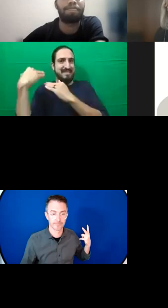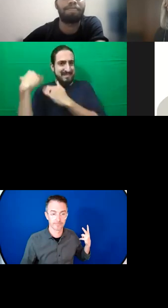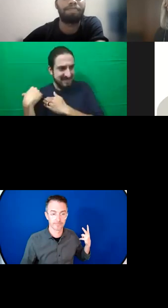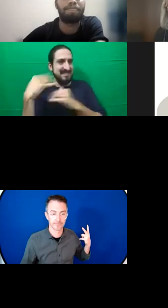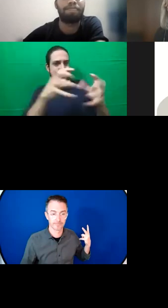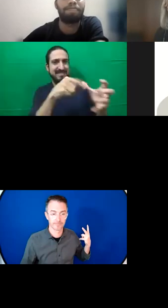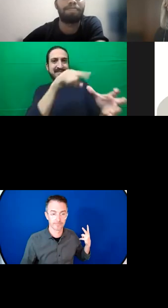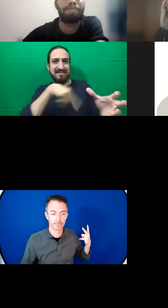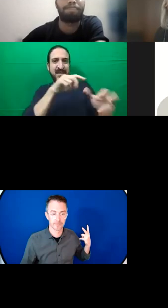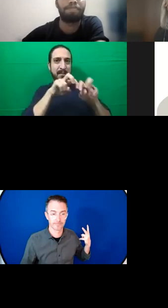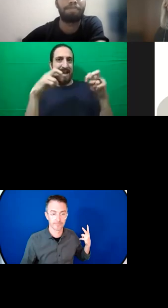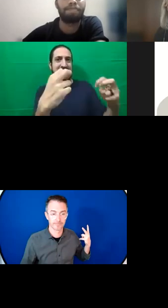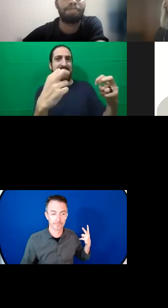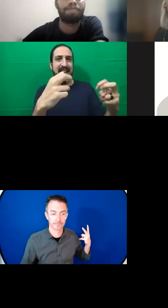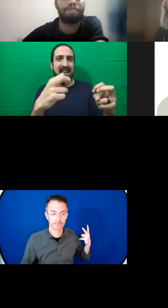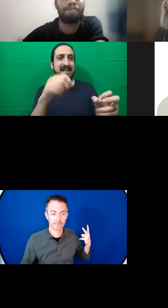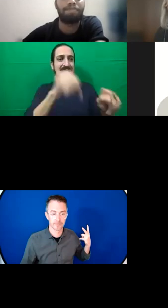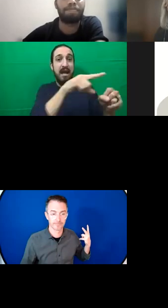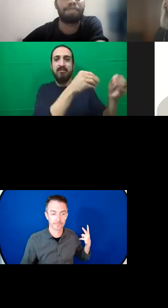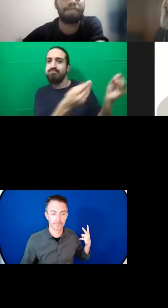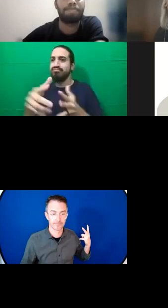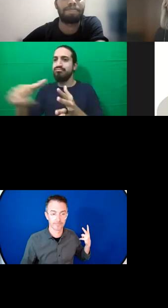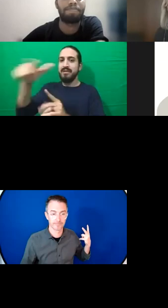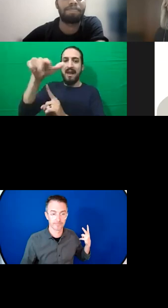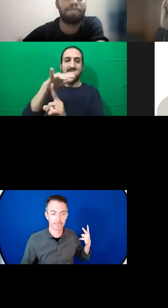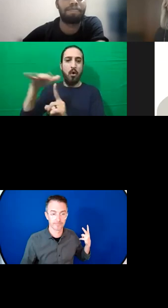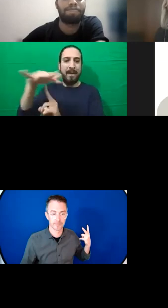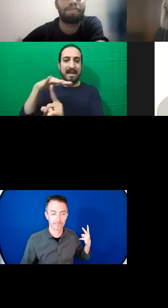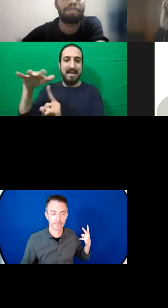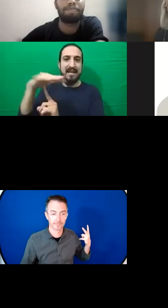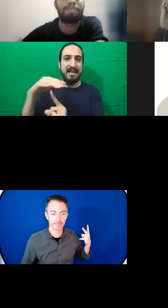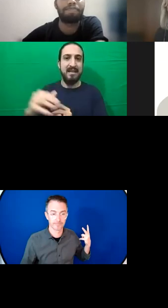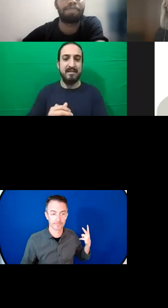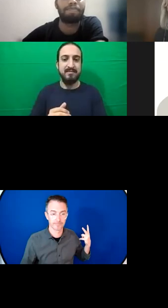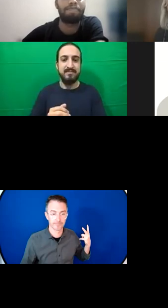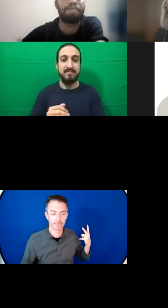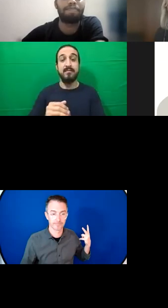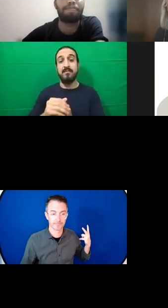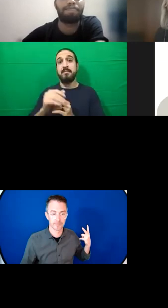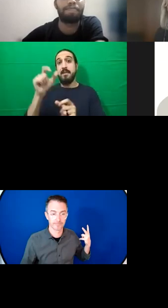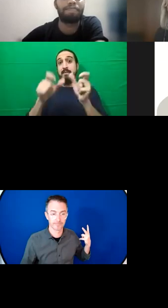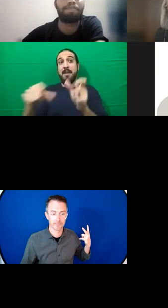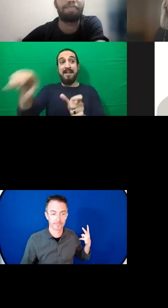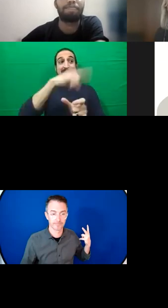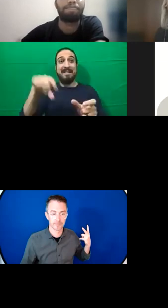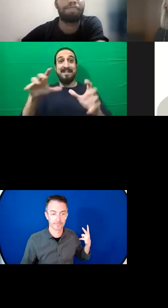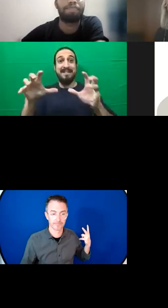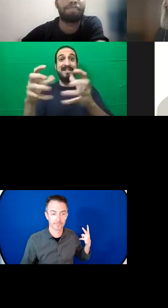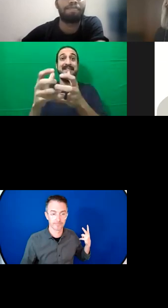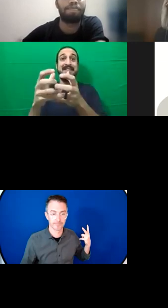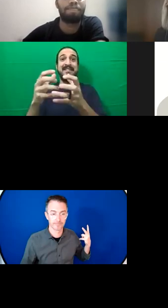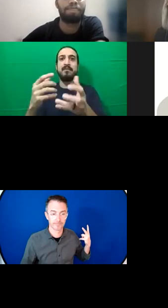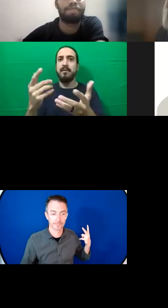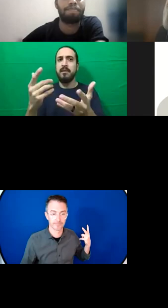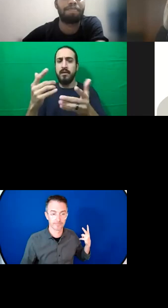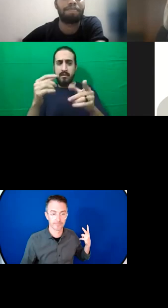and response for SRH so that women and young people don't continue to bear the brunt of the burden. Knowing that there is